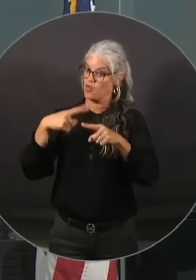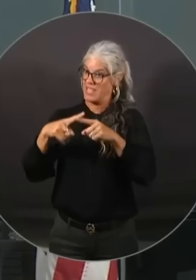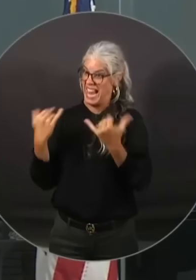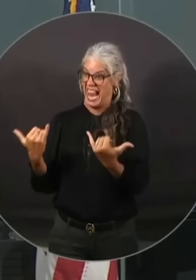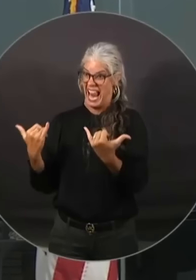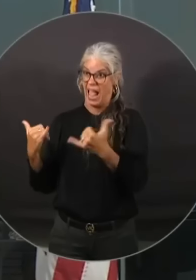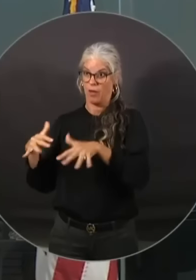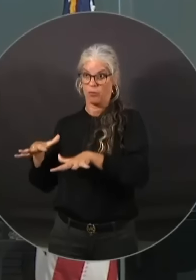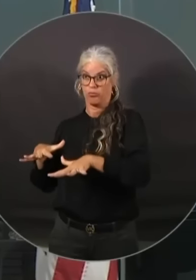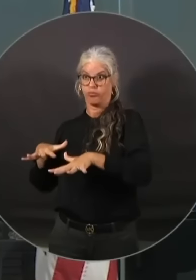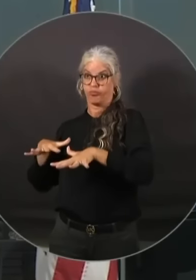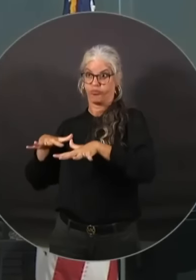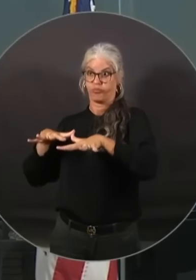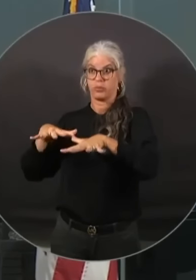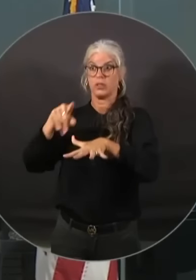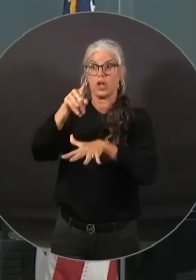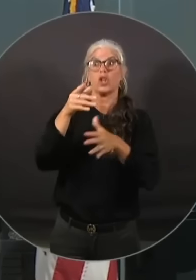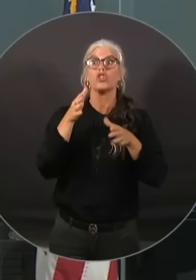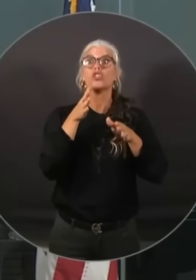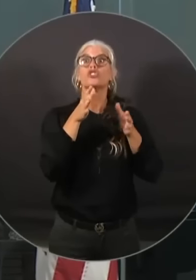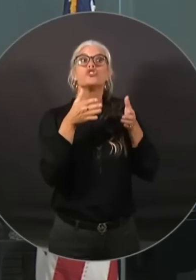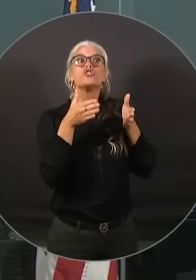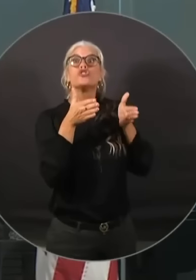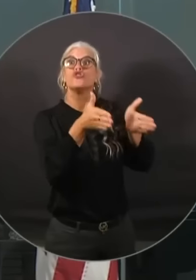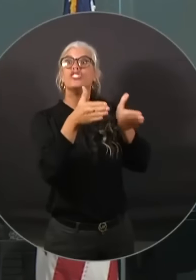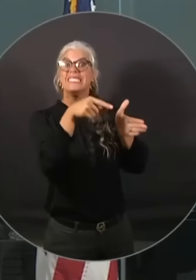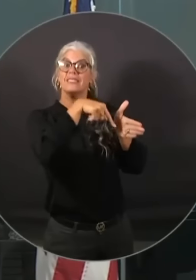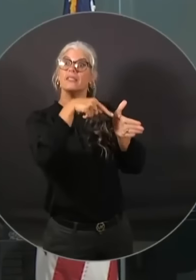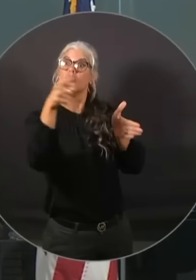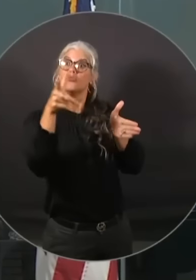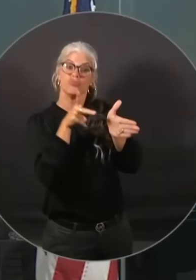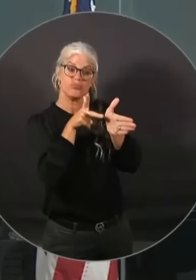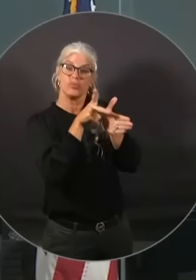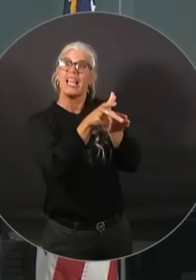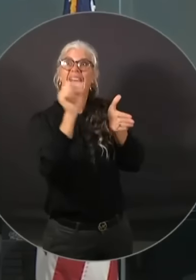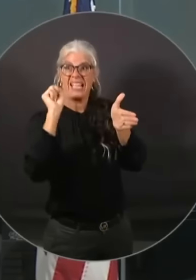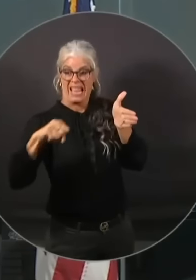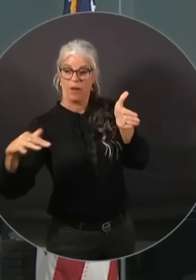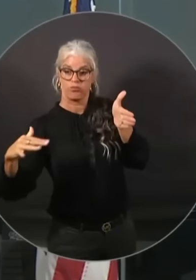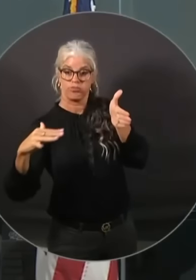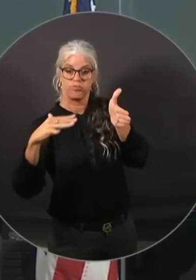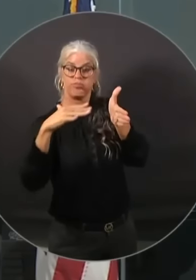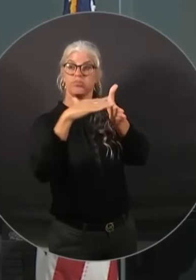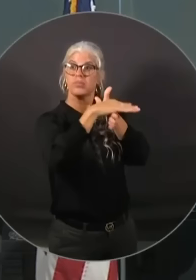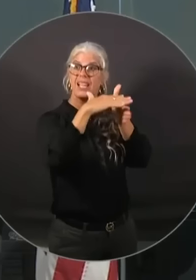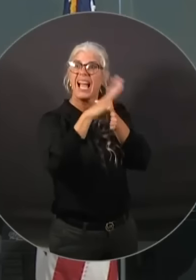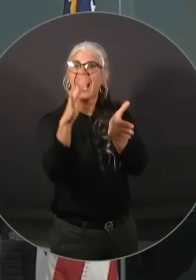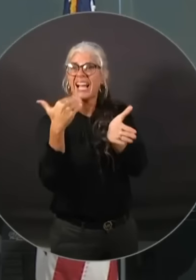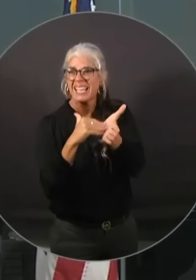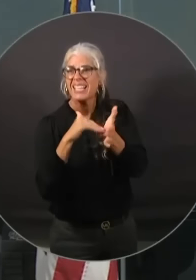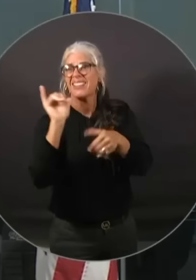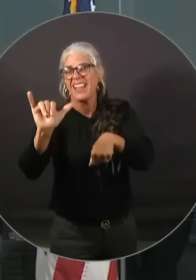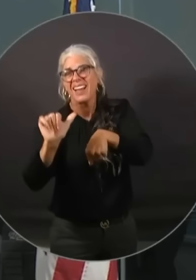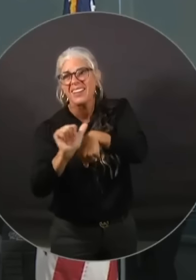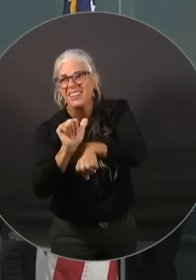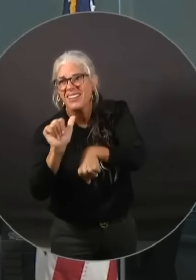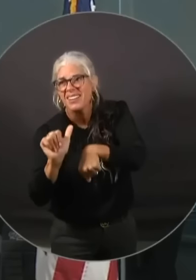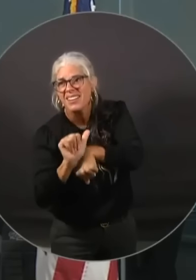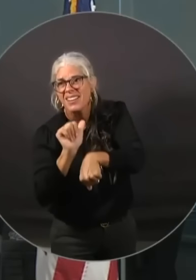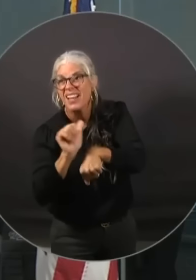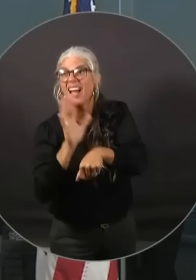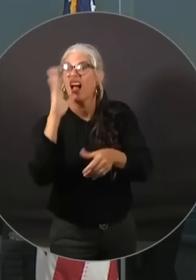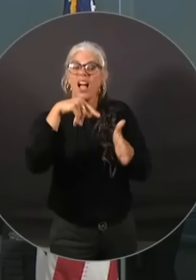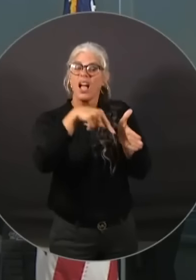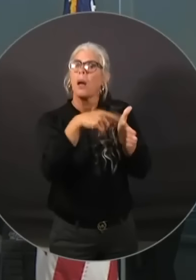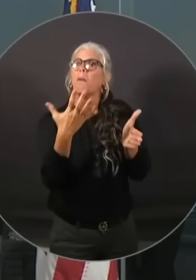streets that can be flooded uh that's hazardous and in some respects you know that that's even more hazardous than